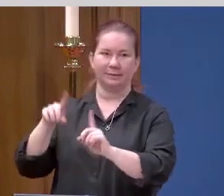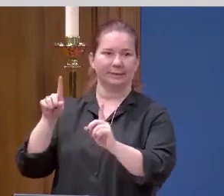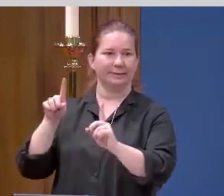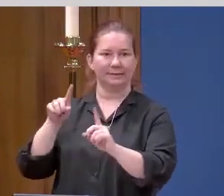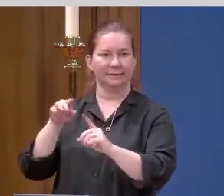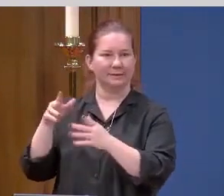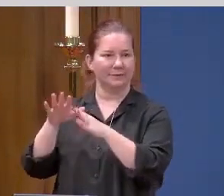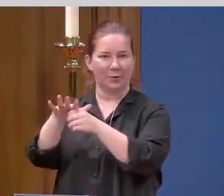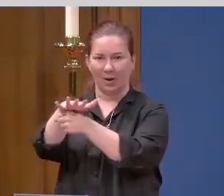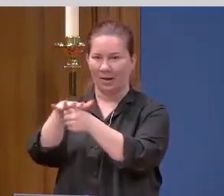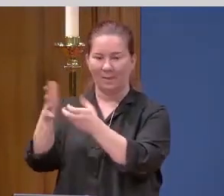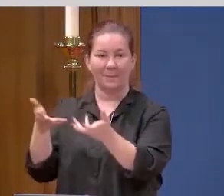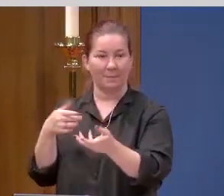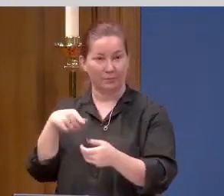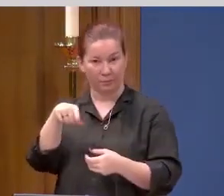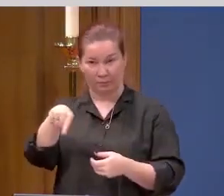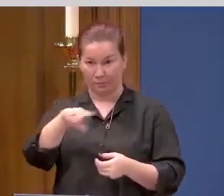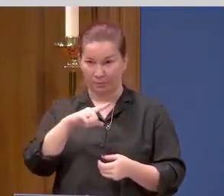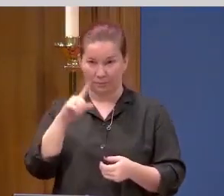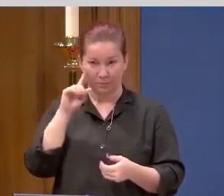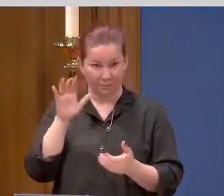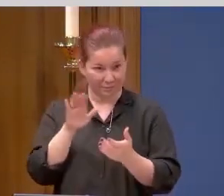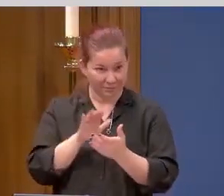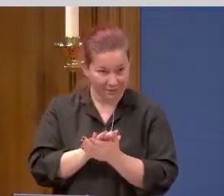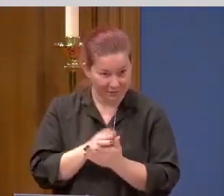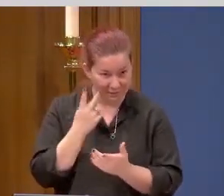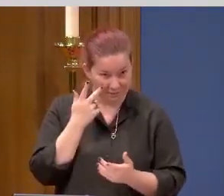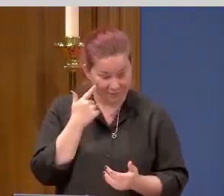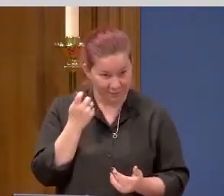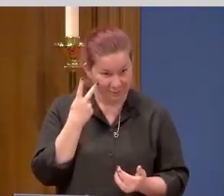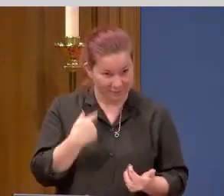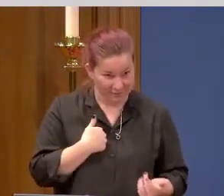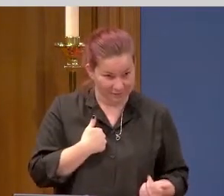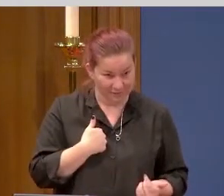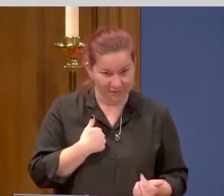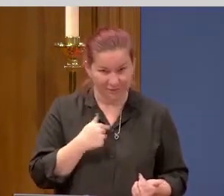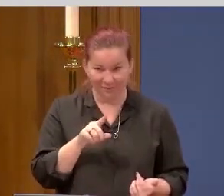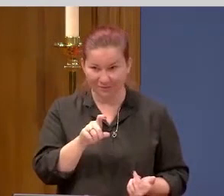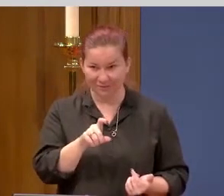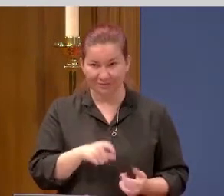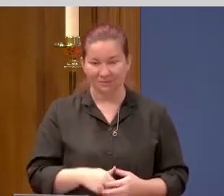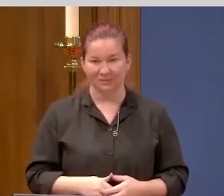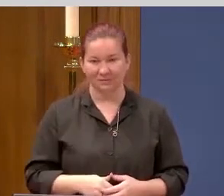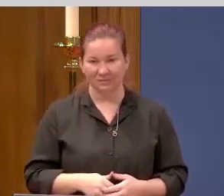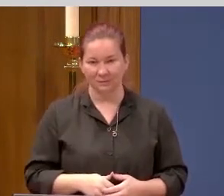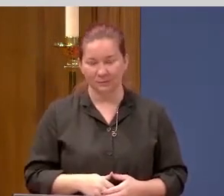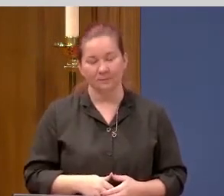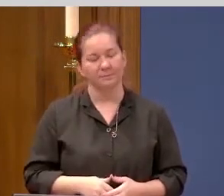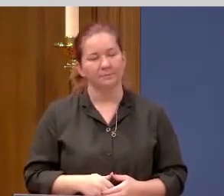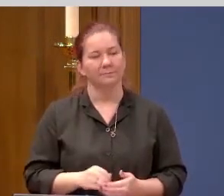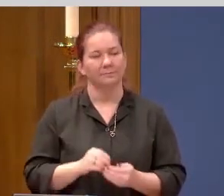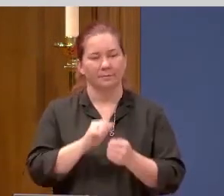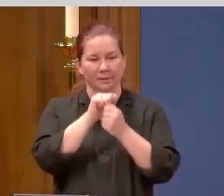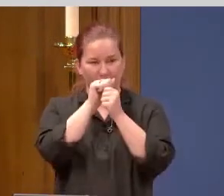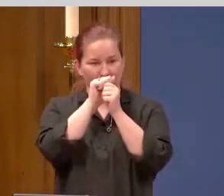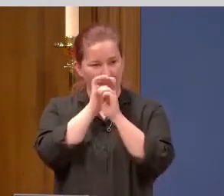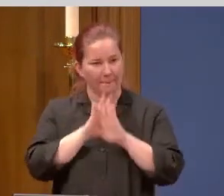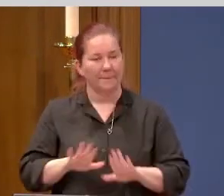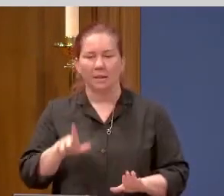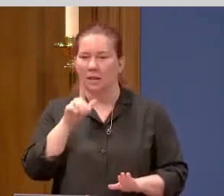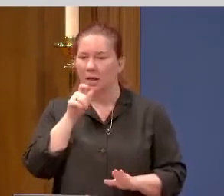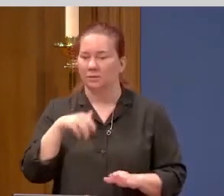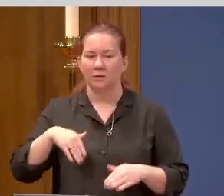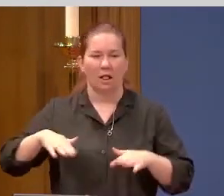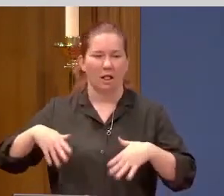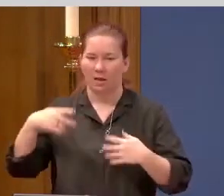realm. Have you believed because you have seen me, Jesus asked them? Blessed are those who have not seen and